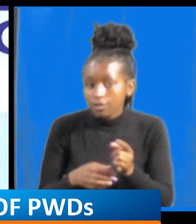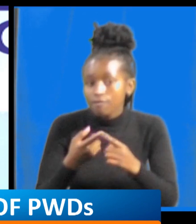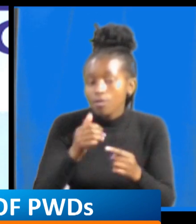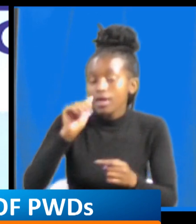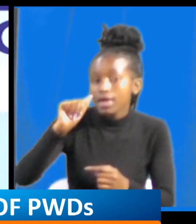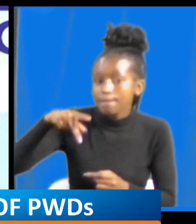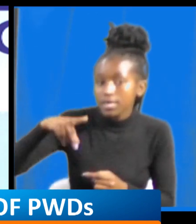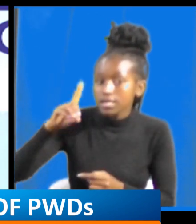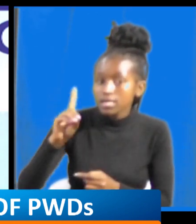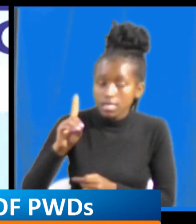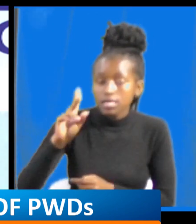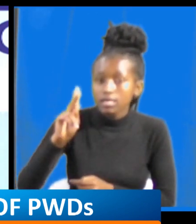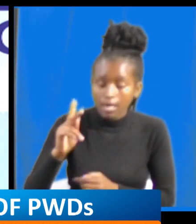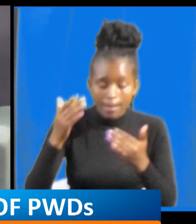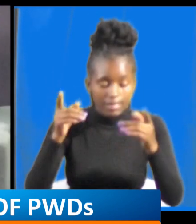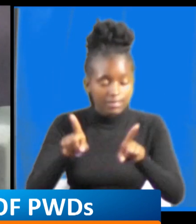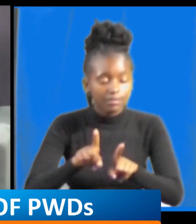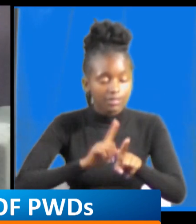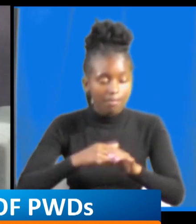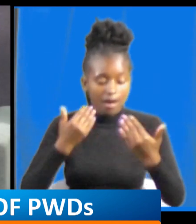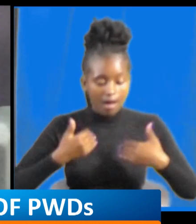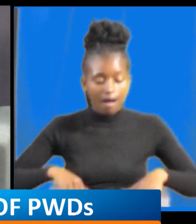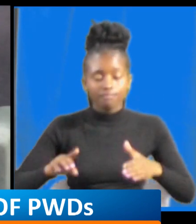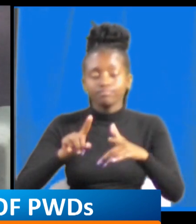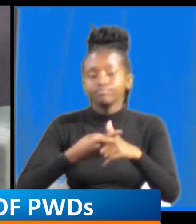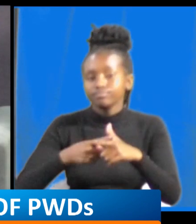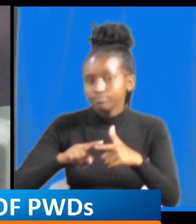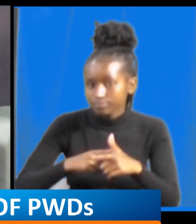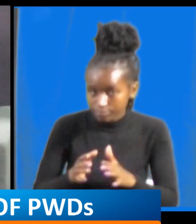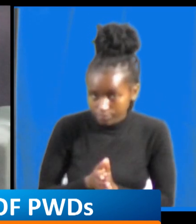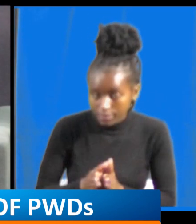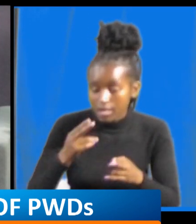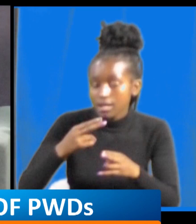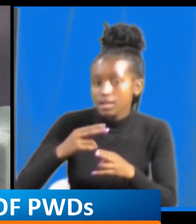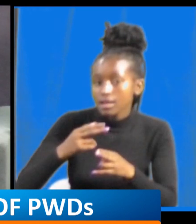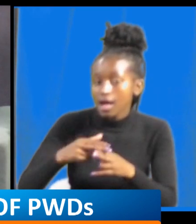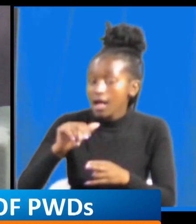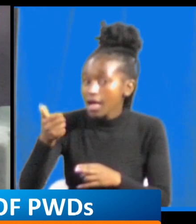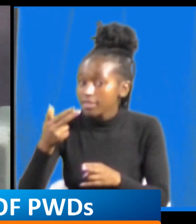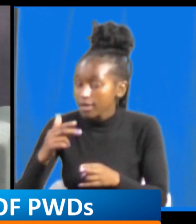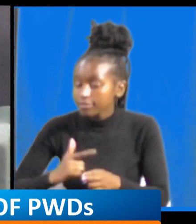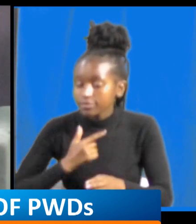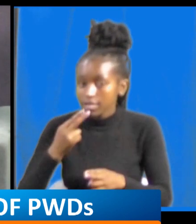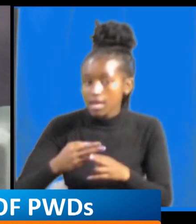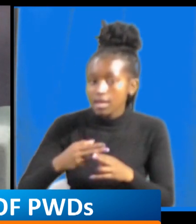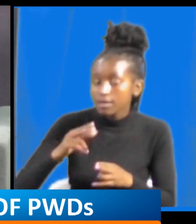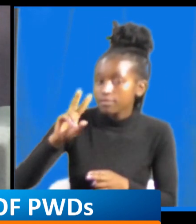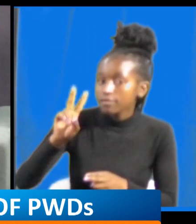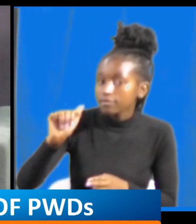all right I'm Vanessa Atino I am leader ambassador